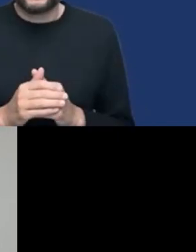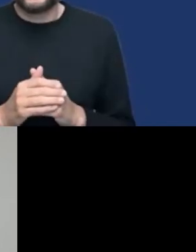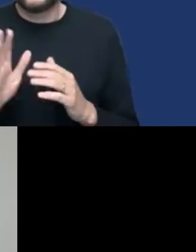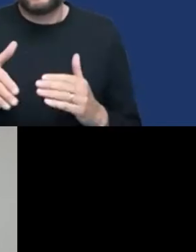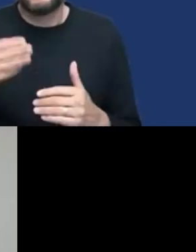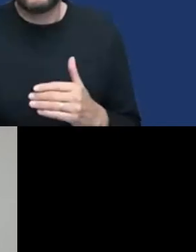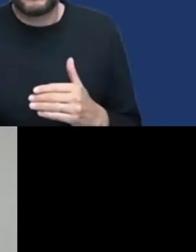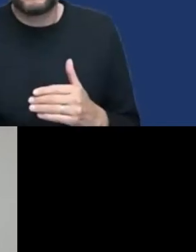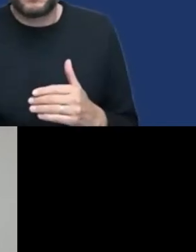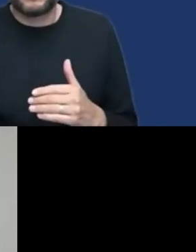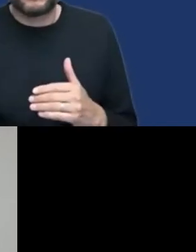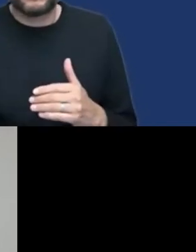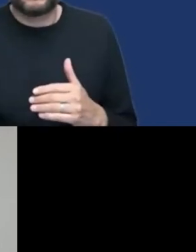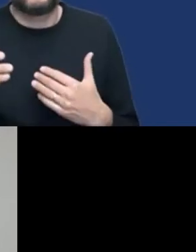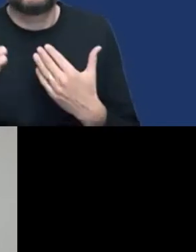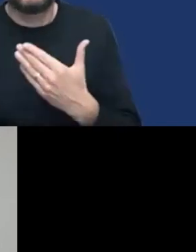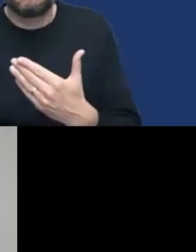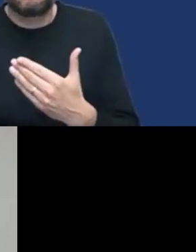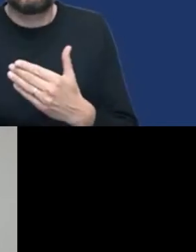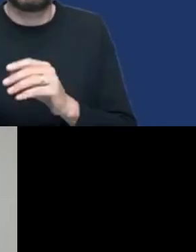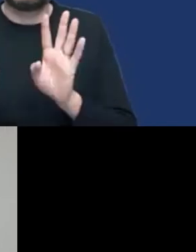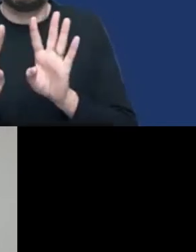in the coming panel discussion.